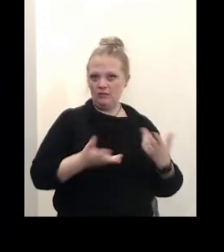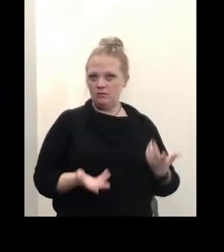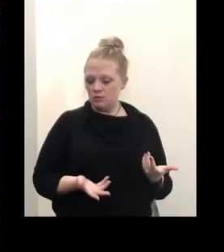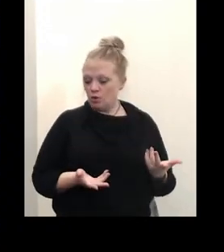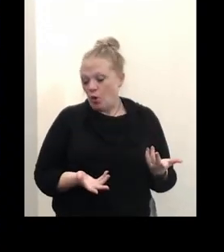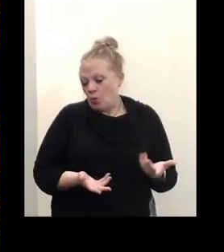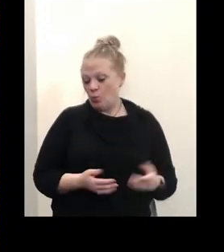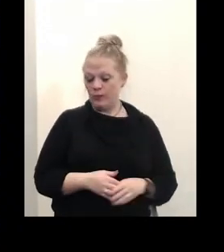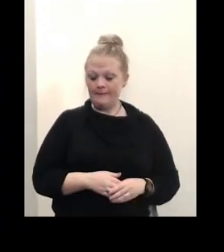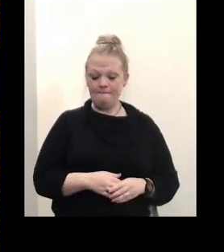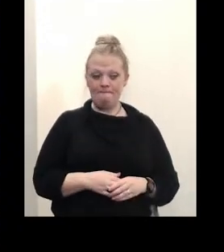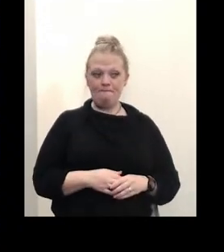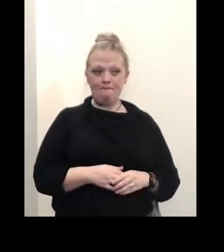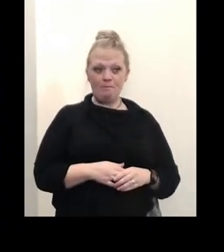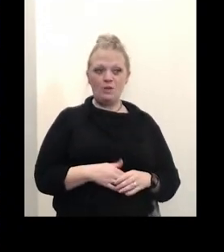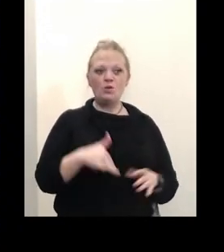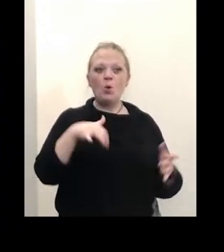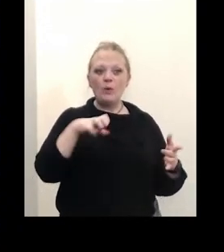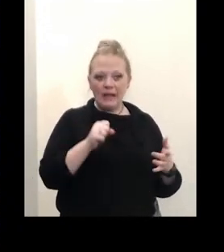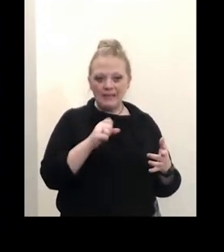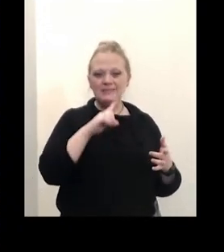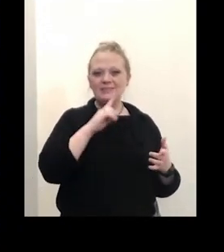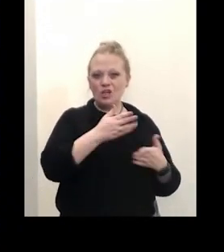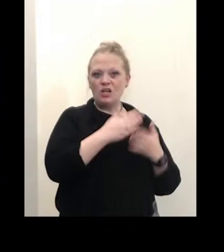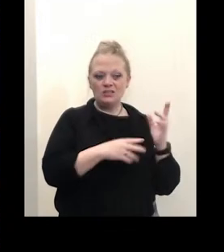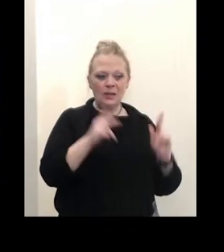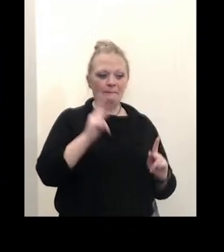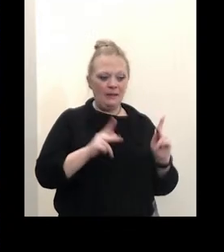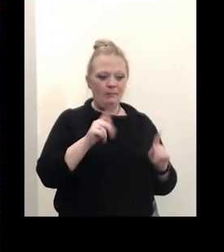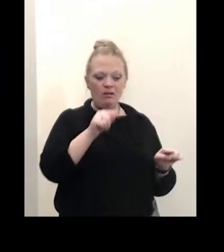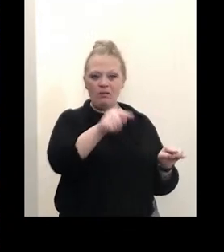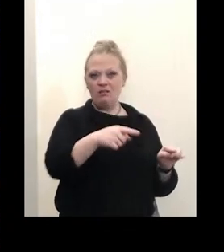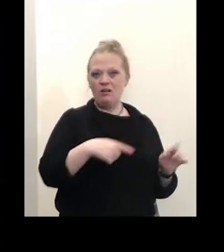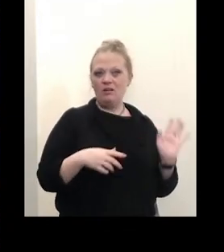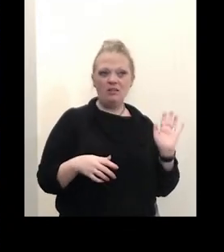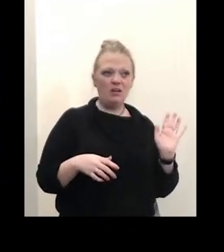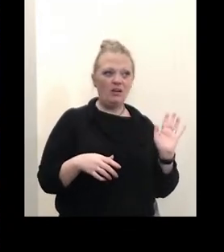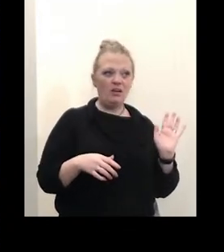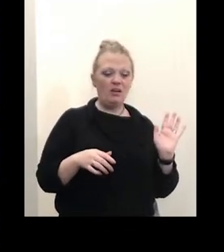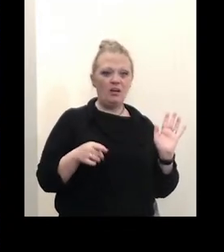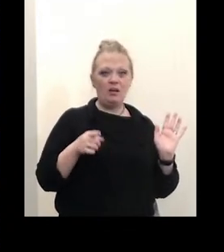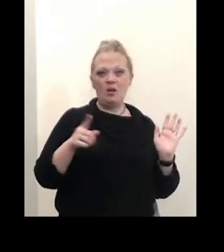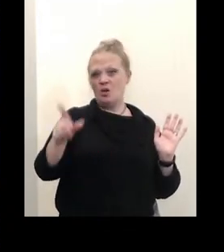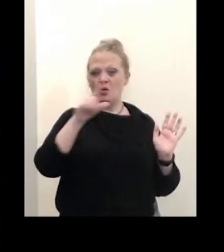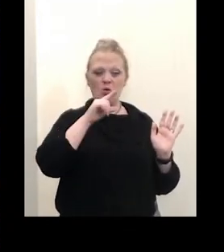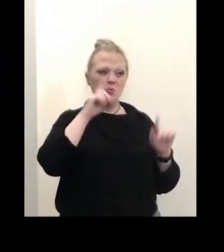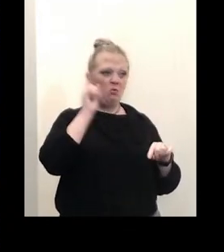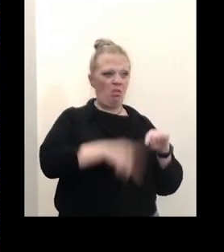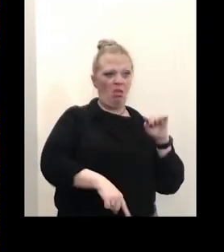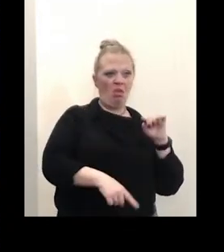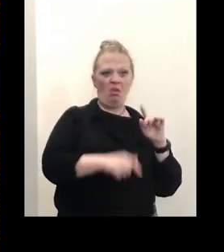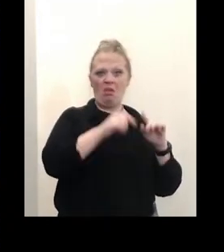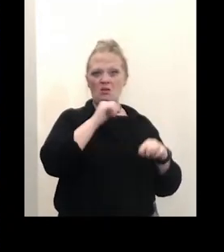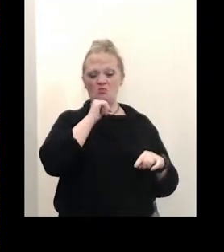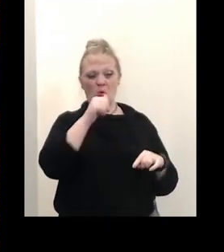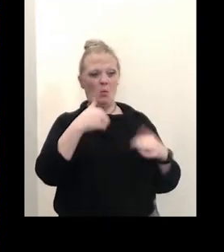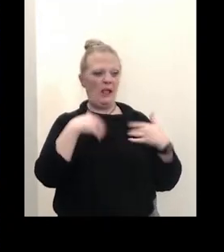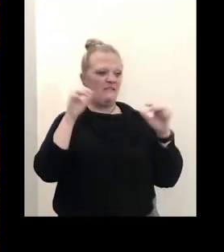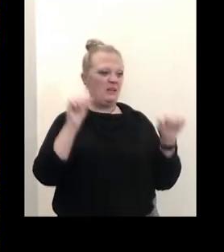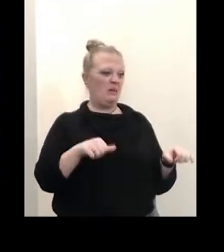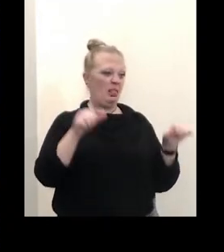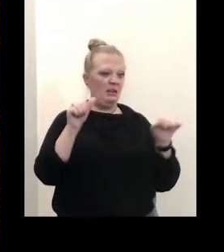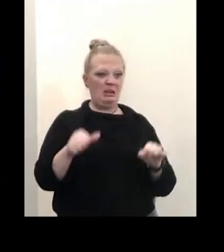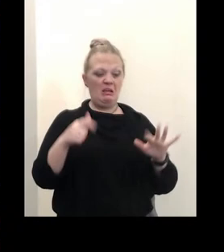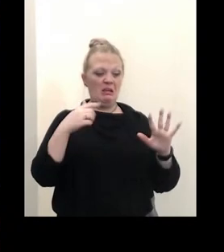uh while there may be some out there who are like i don't have the capability of doing the enforcement some of the smaller counties it's understandable